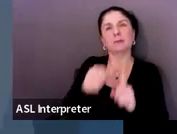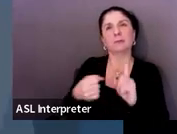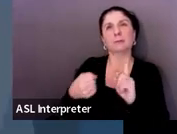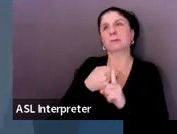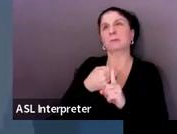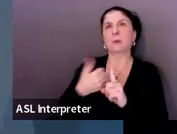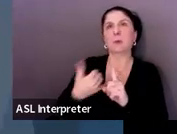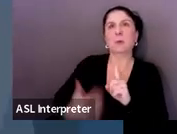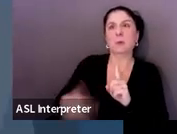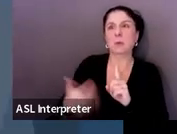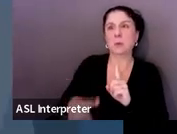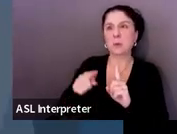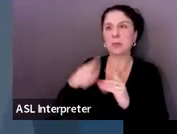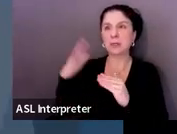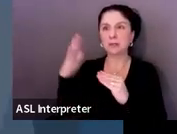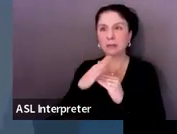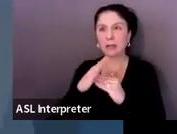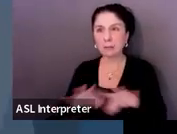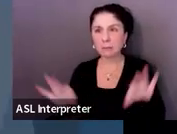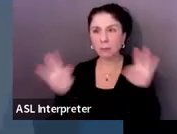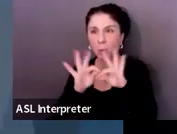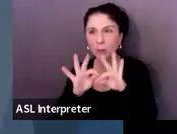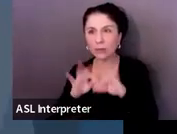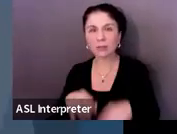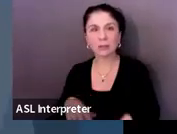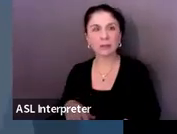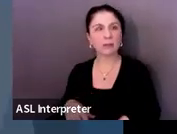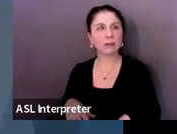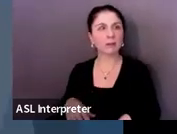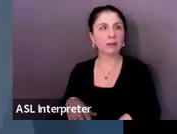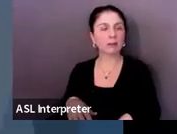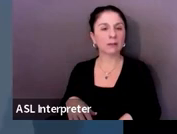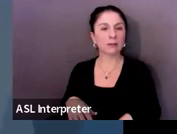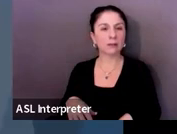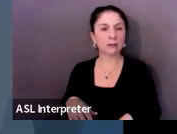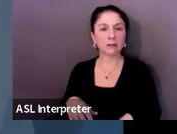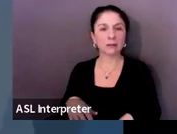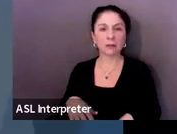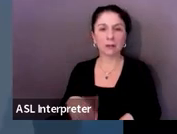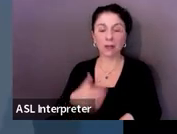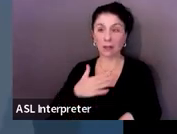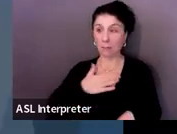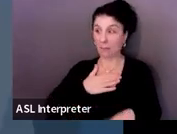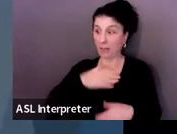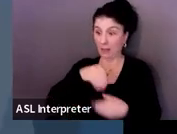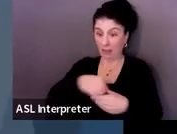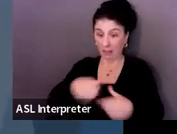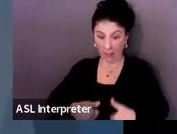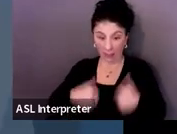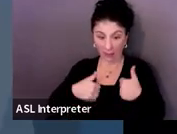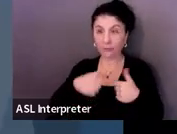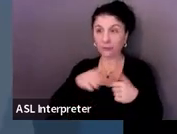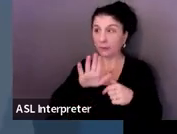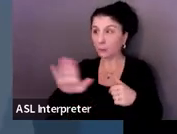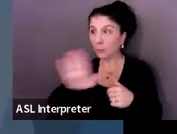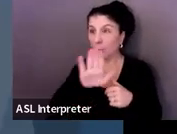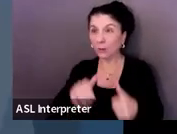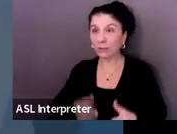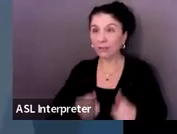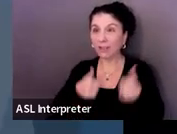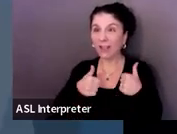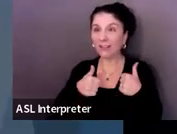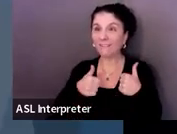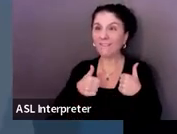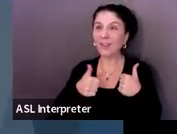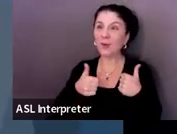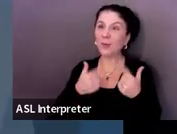important this really is. Right. I mean, we all have in our own lives. We do the things that for us make